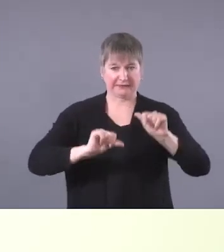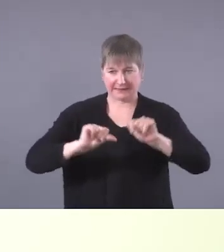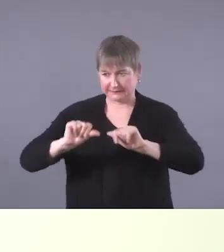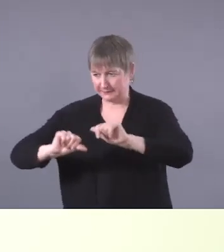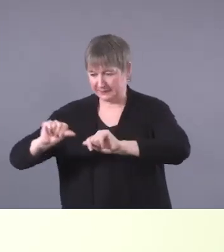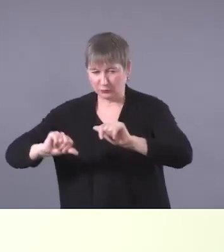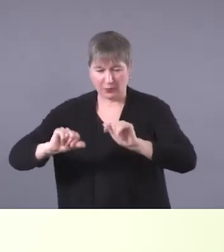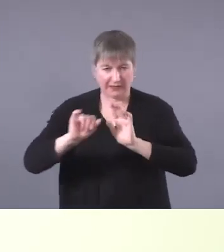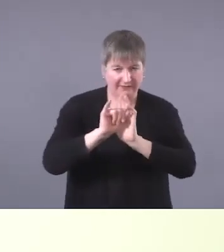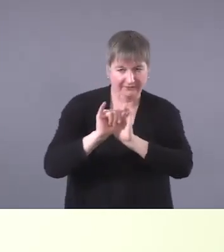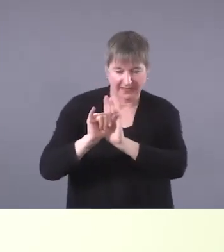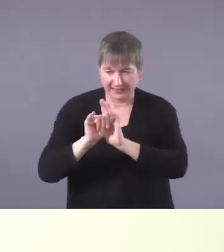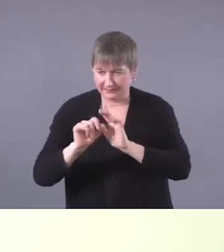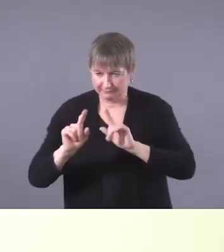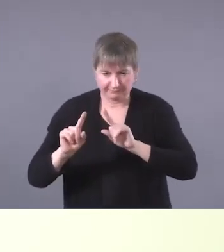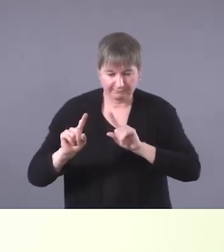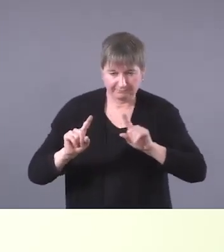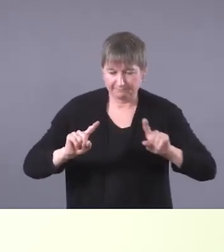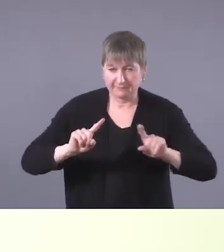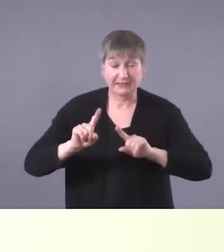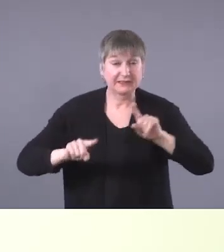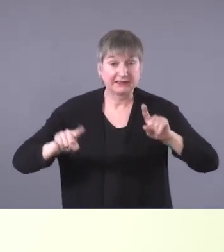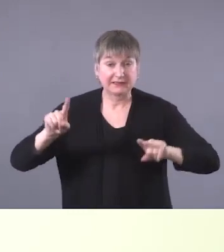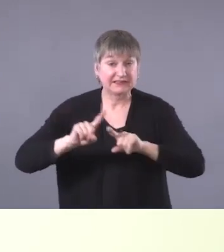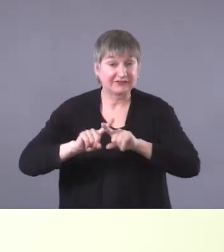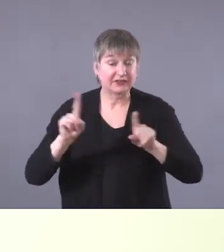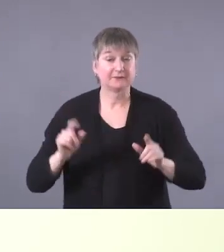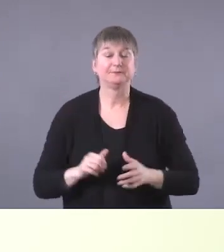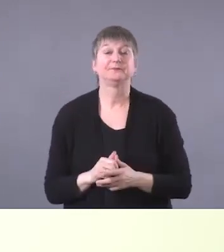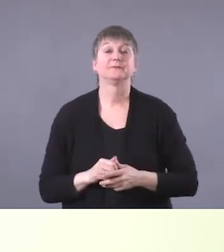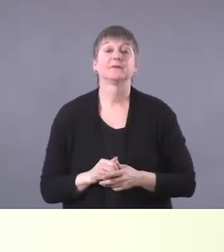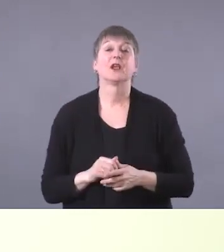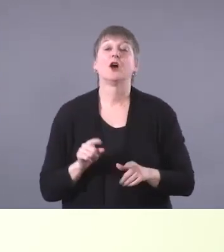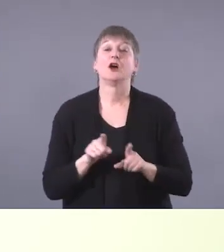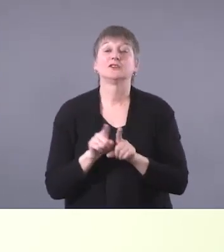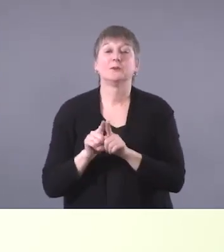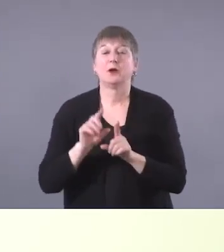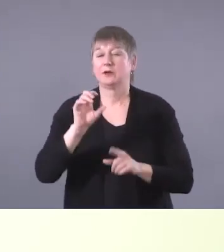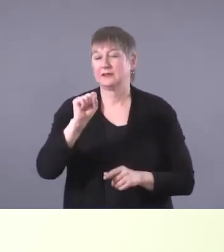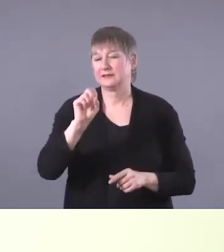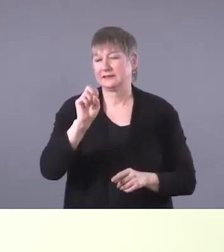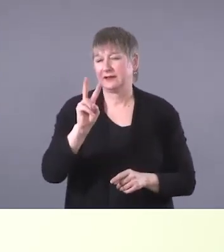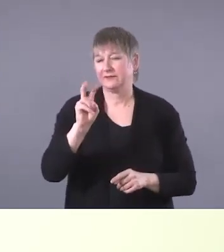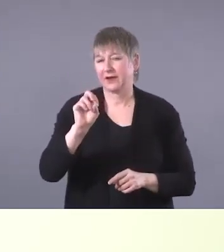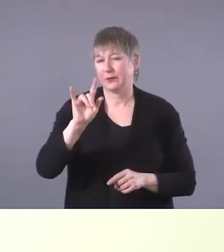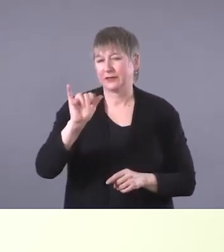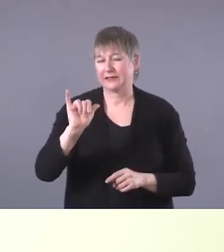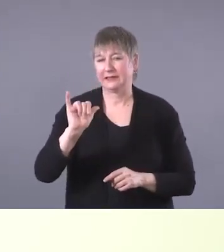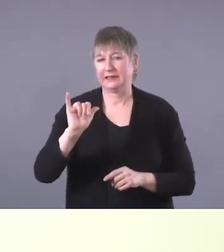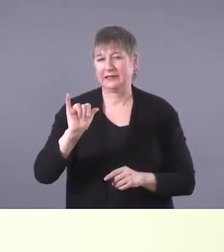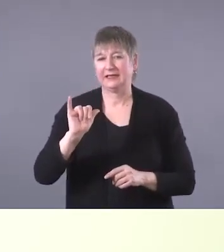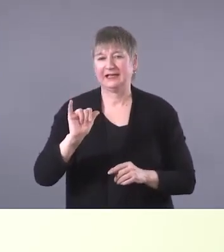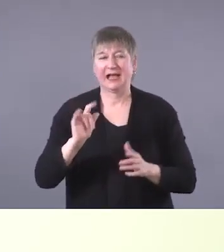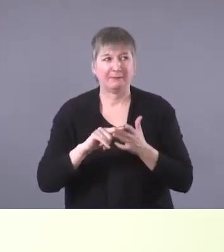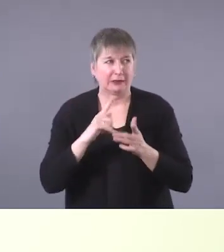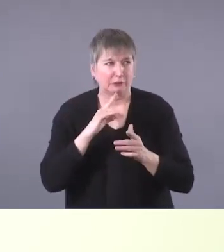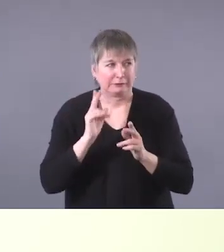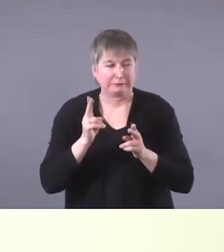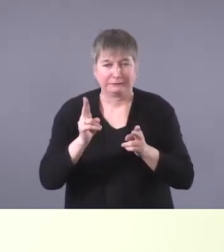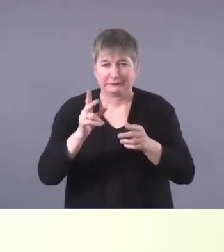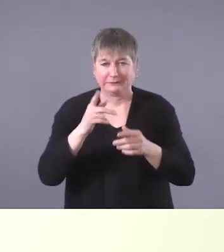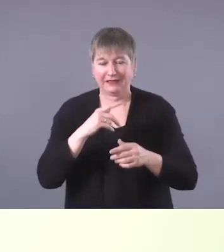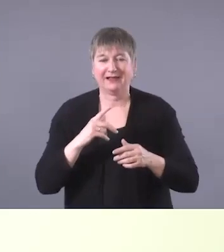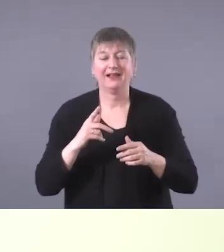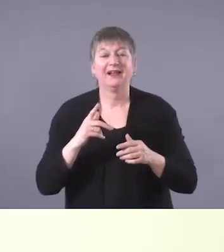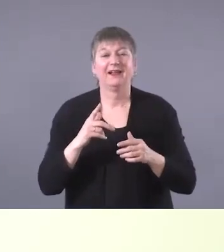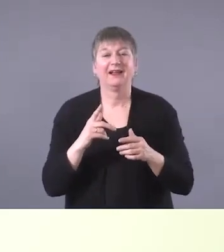differences. Um, and then also about severity ratings. I wanted to, to talk, uh, and I better quickly talk about the